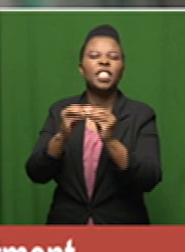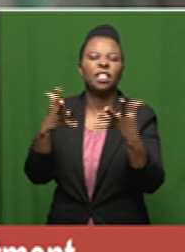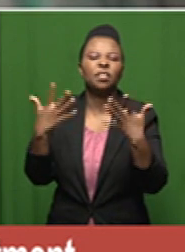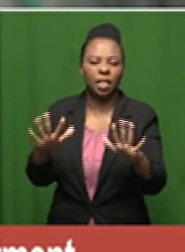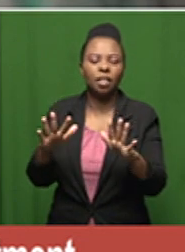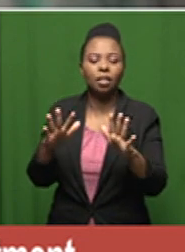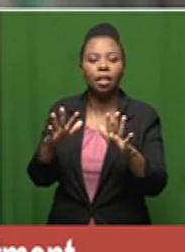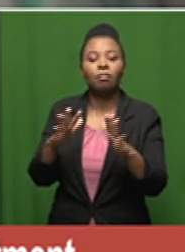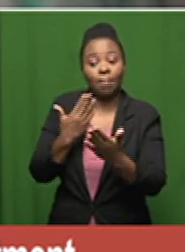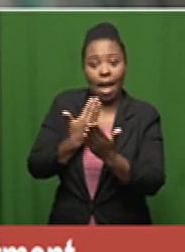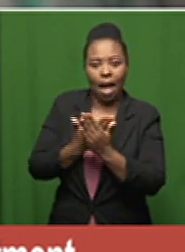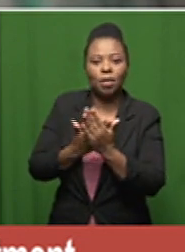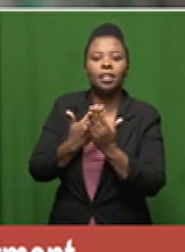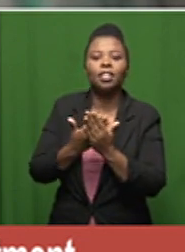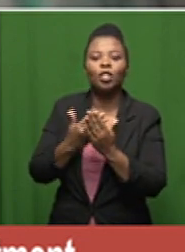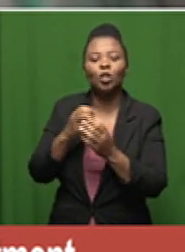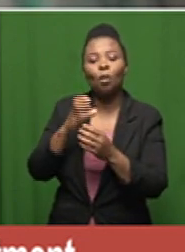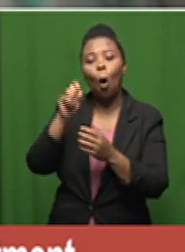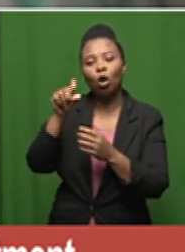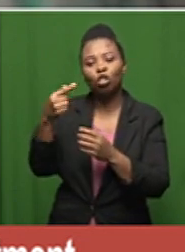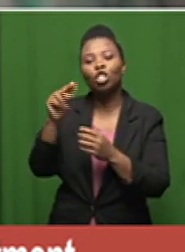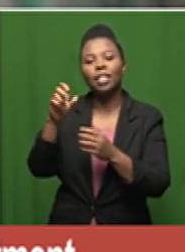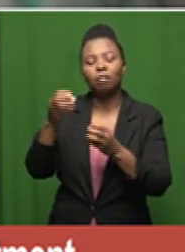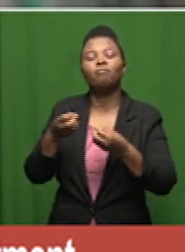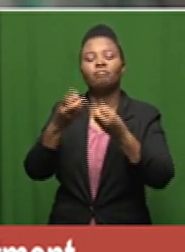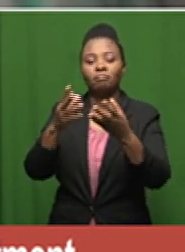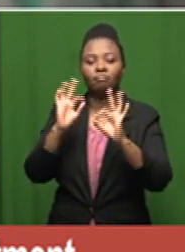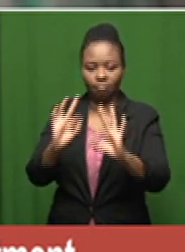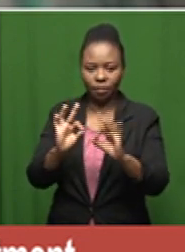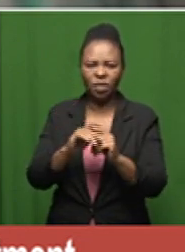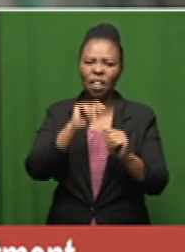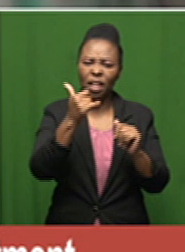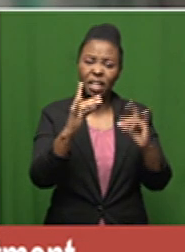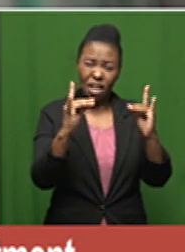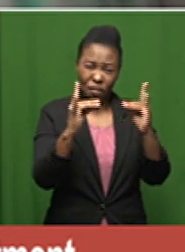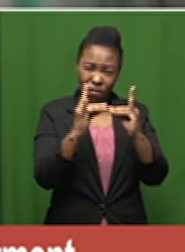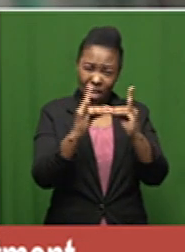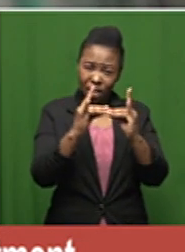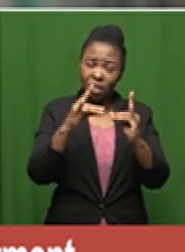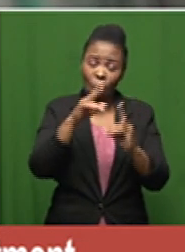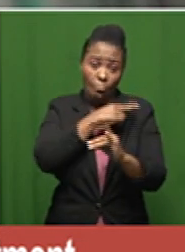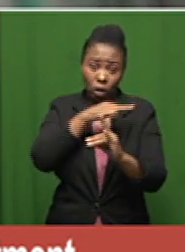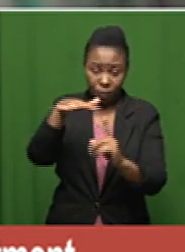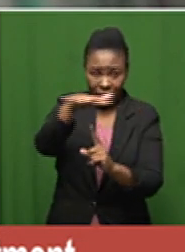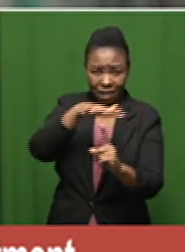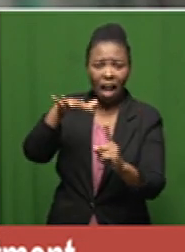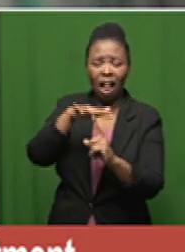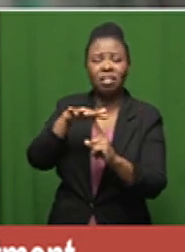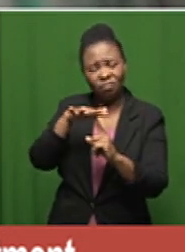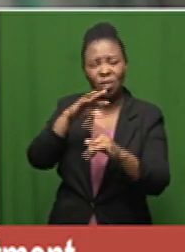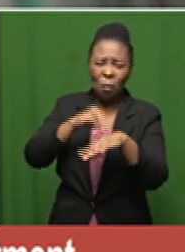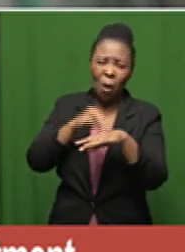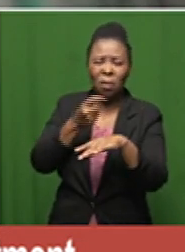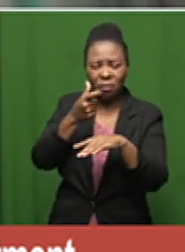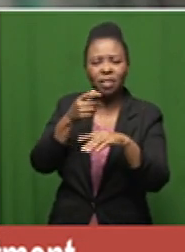to provide oxygen uh in some of the field hospitals there have been uh major problems in terms of the delivery but